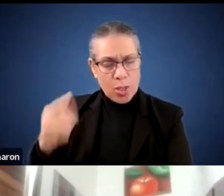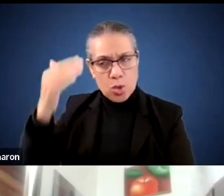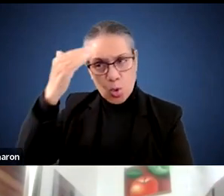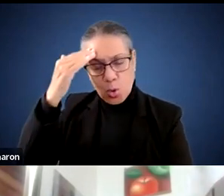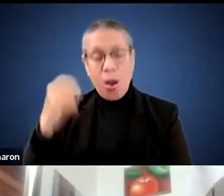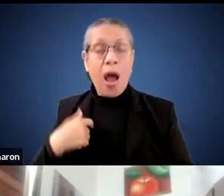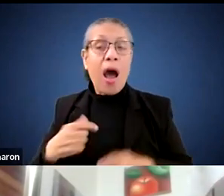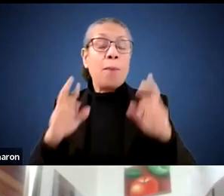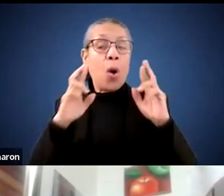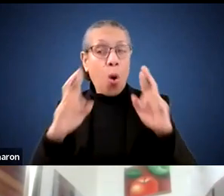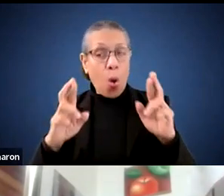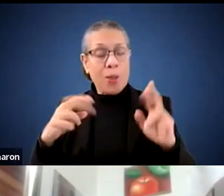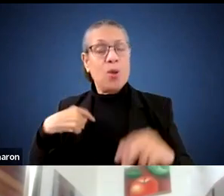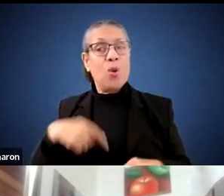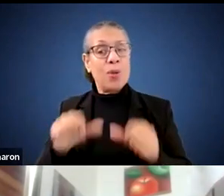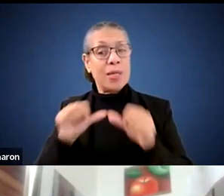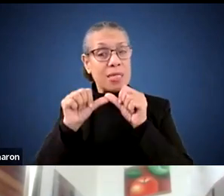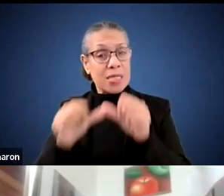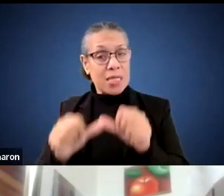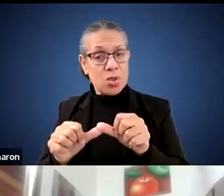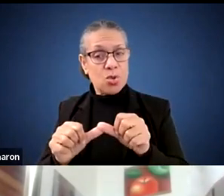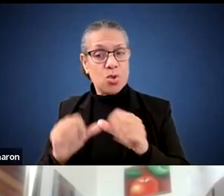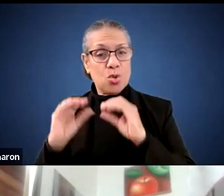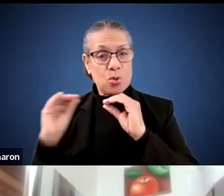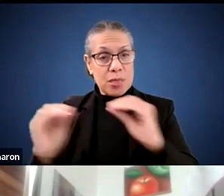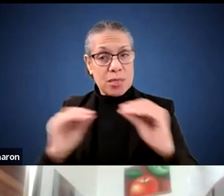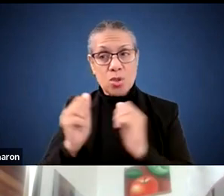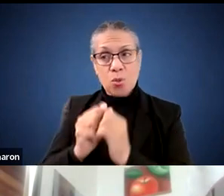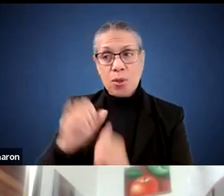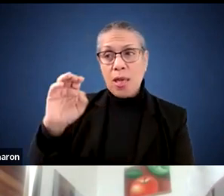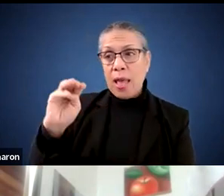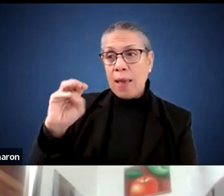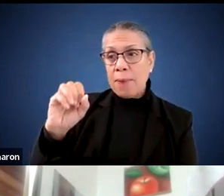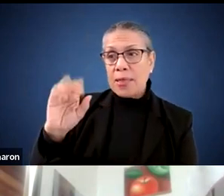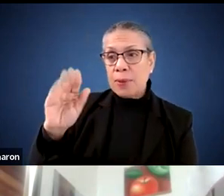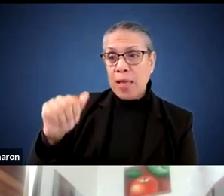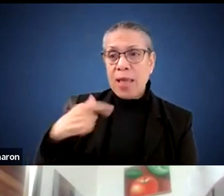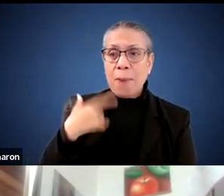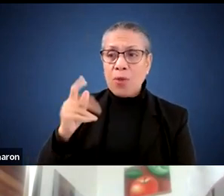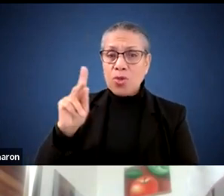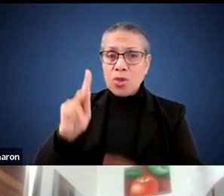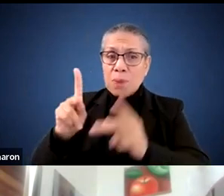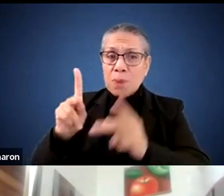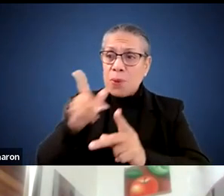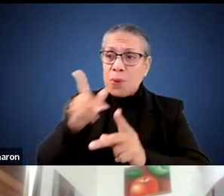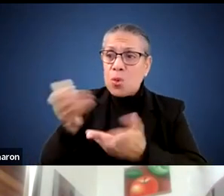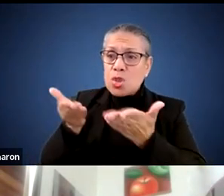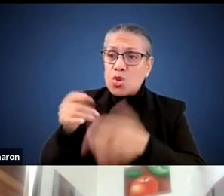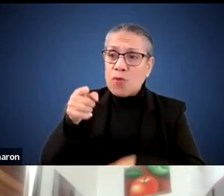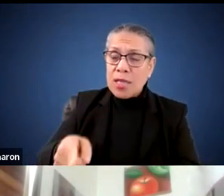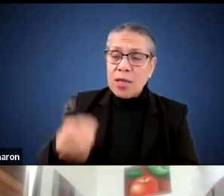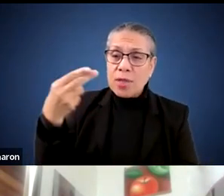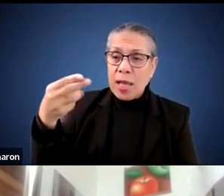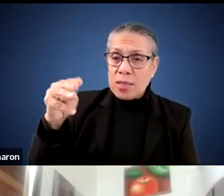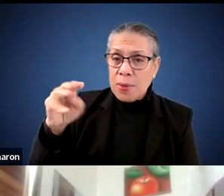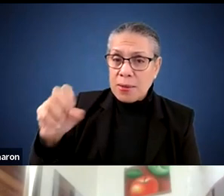would hope that we could continue to do some education with MSBA about the population that the harvest man serves. I'm a